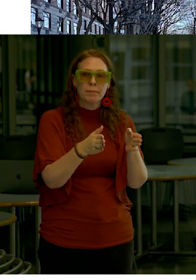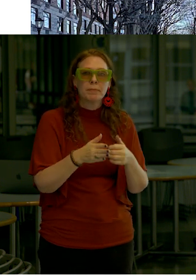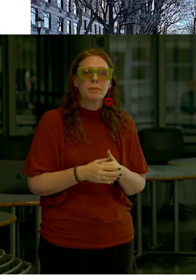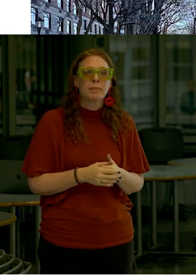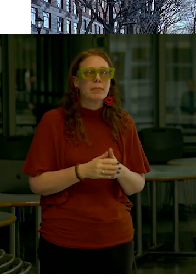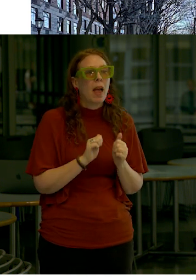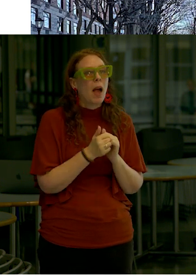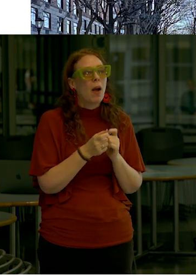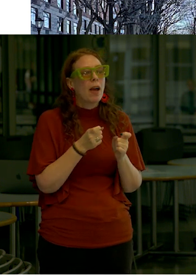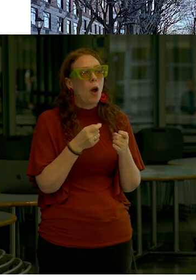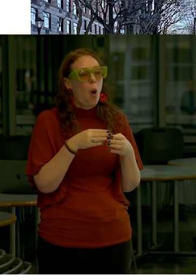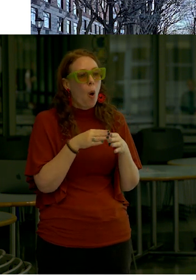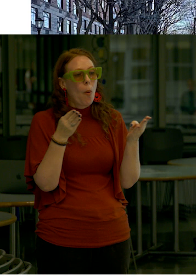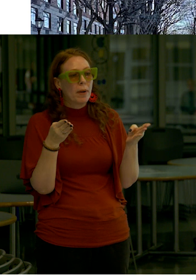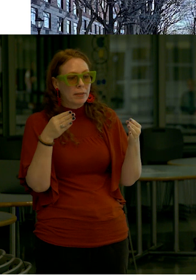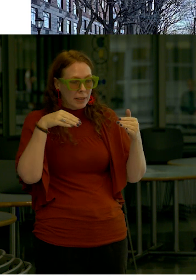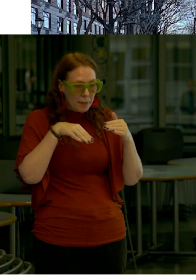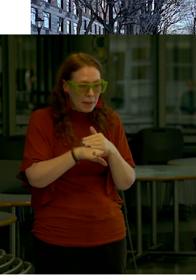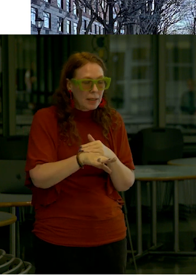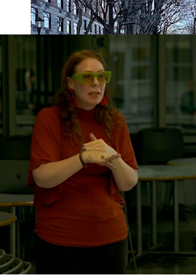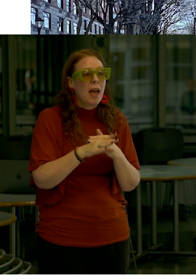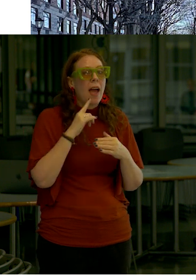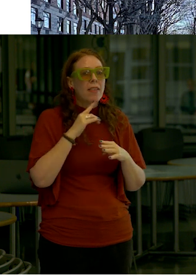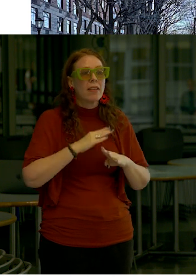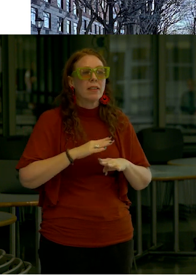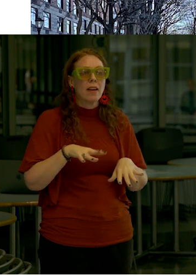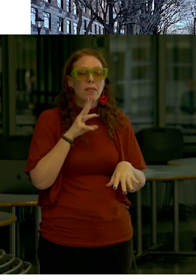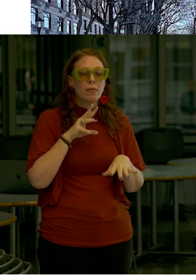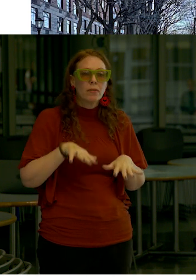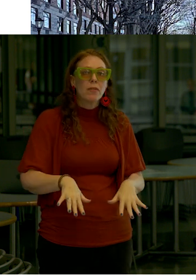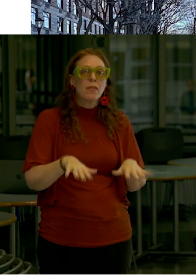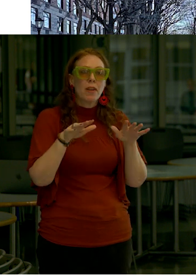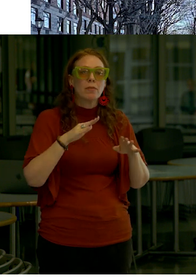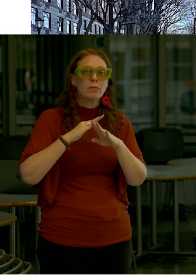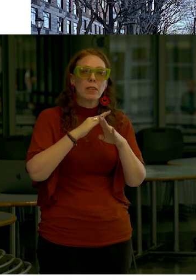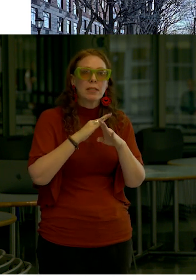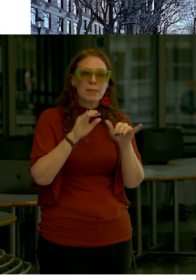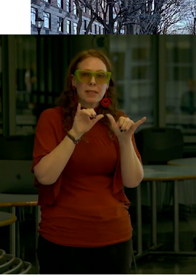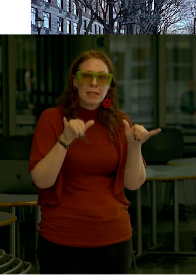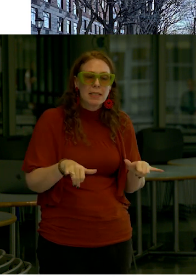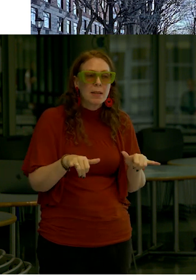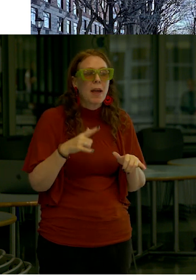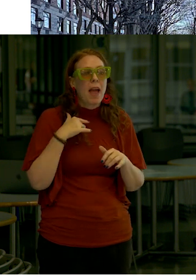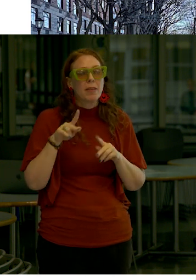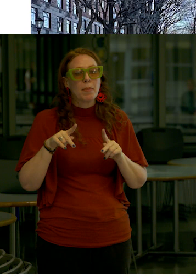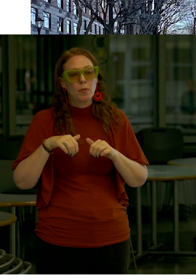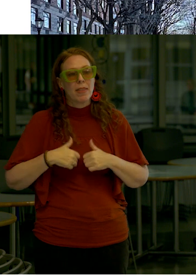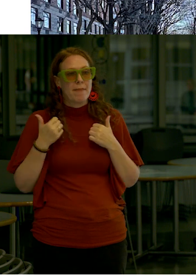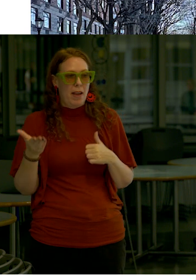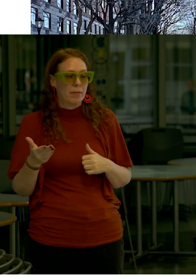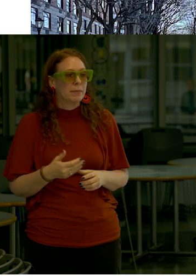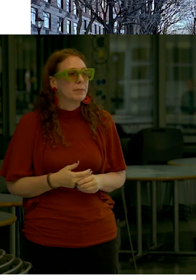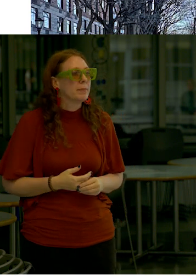know, how are you going to be handling the openings in the project elements the flood protection system and you know, how is this going to affect the views from the residents on the ground floors